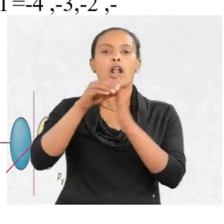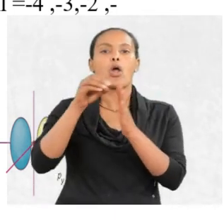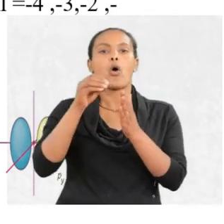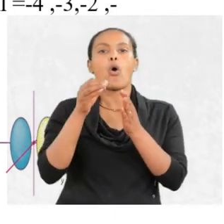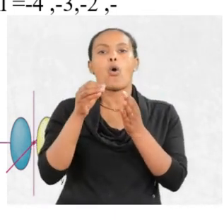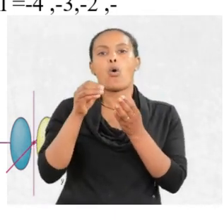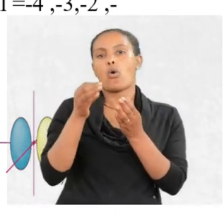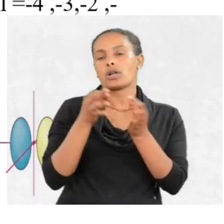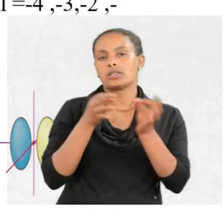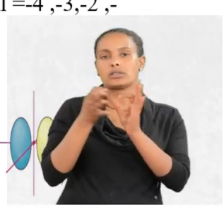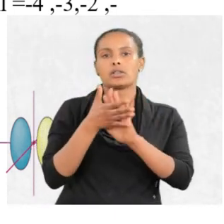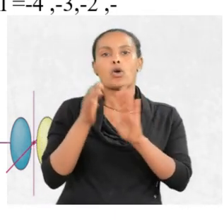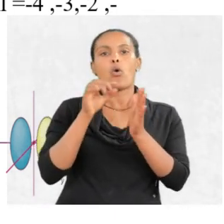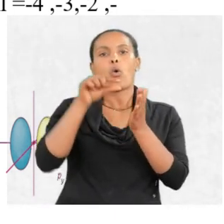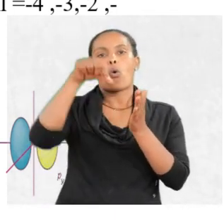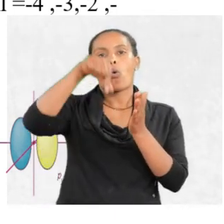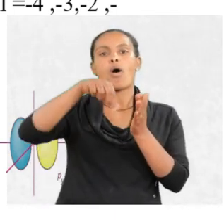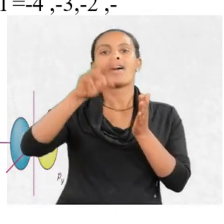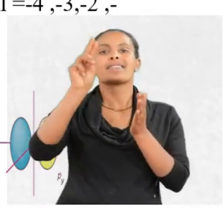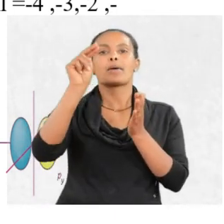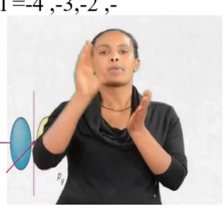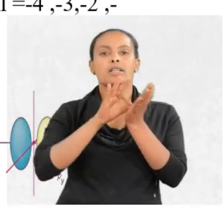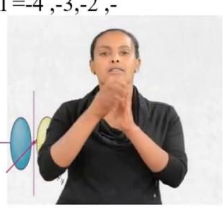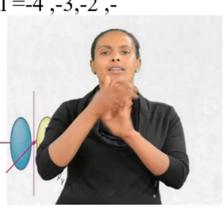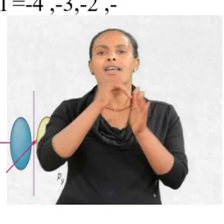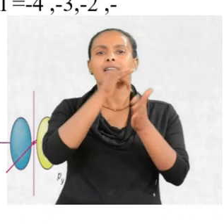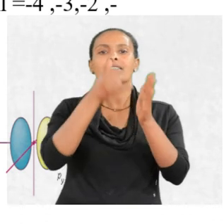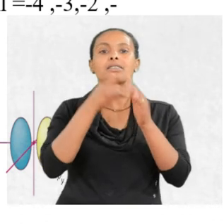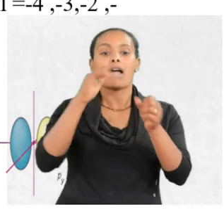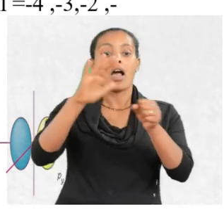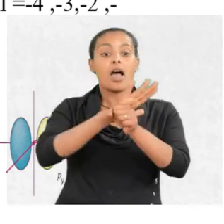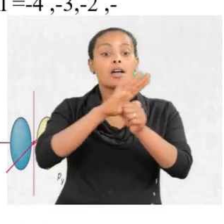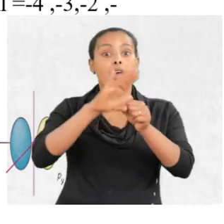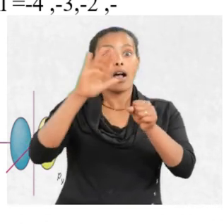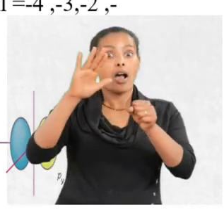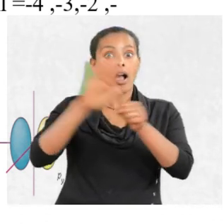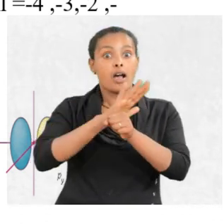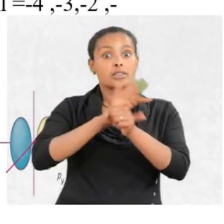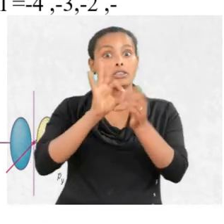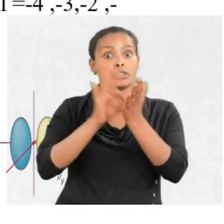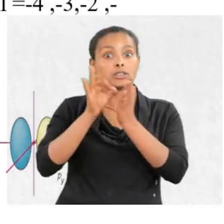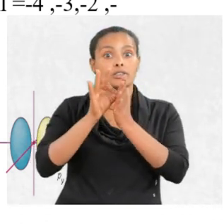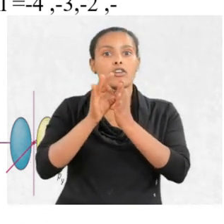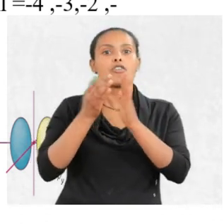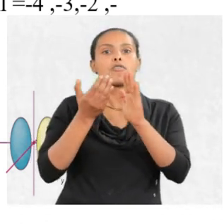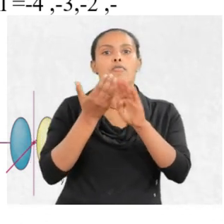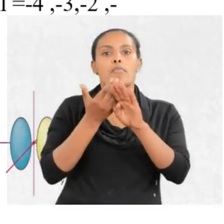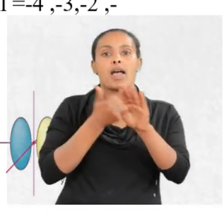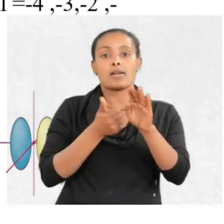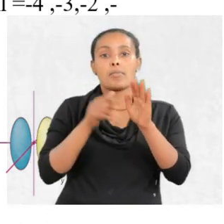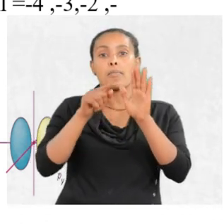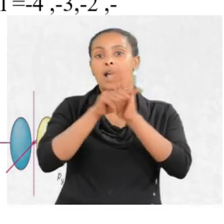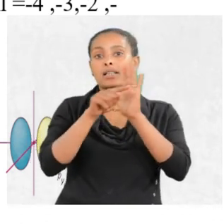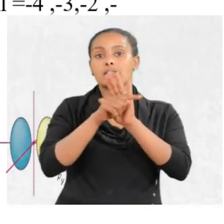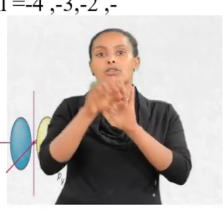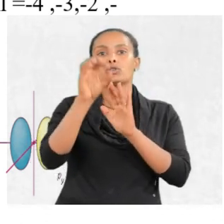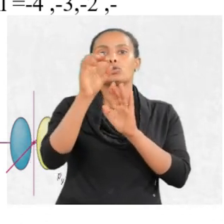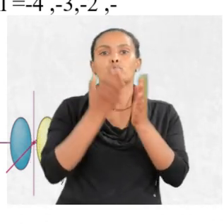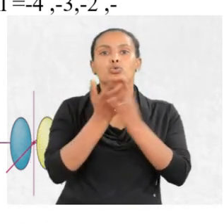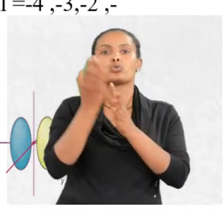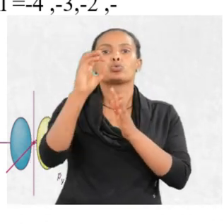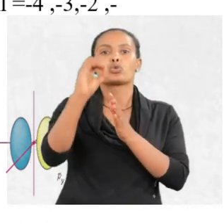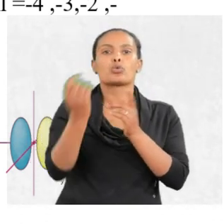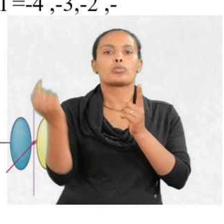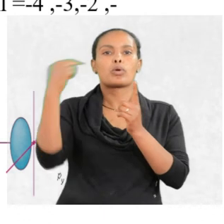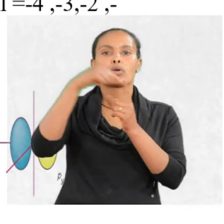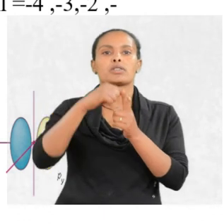quantum number. It is an integer having values from minus l through zero to plus